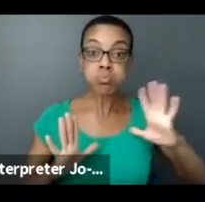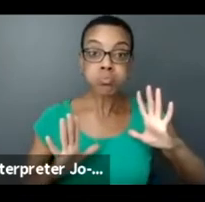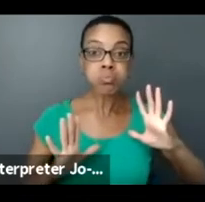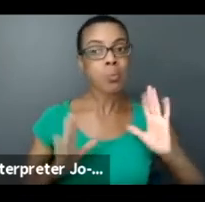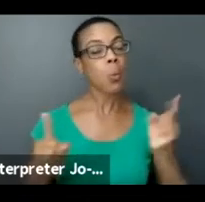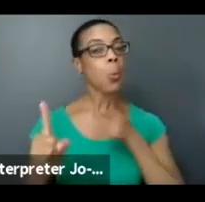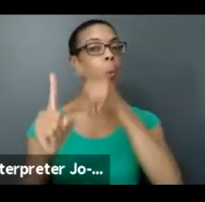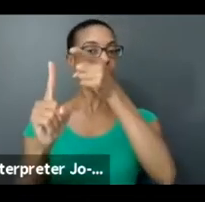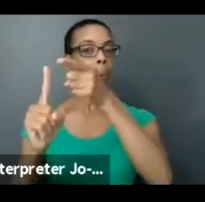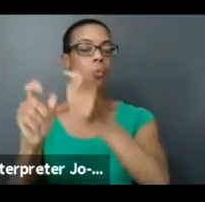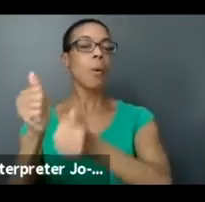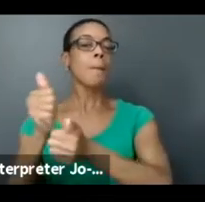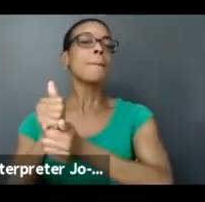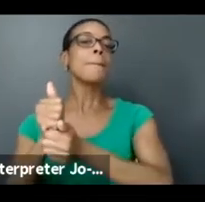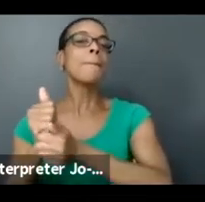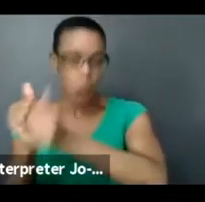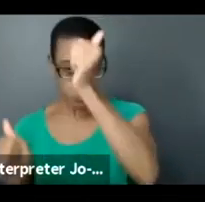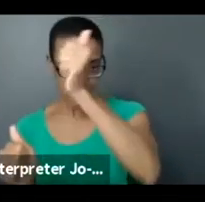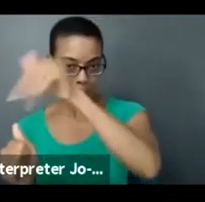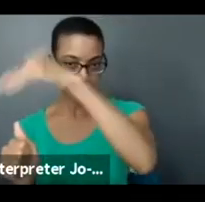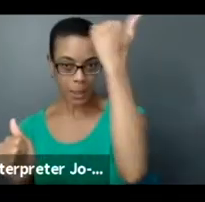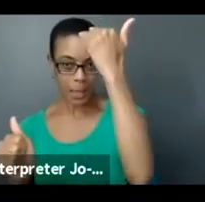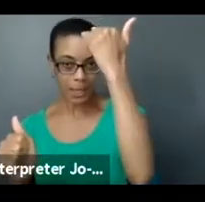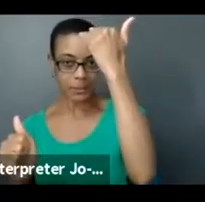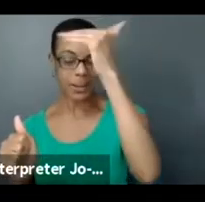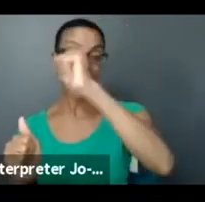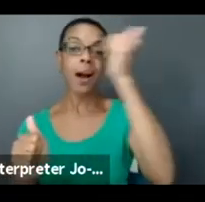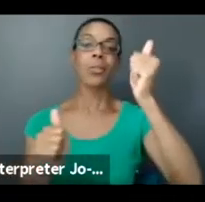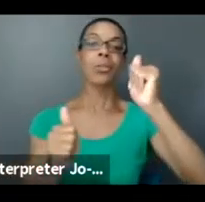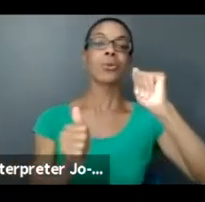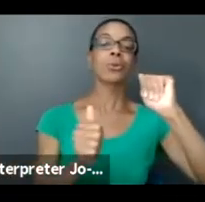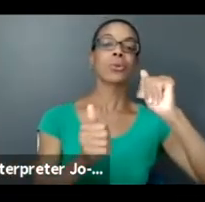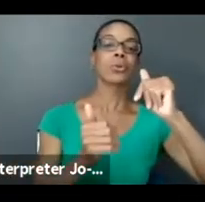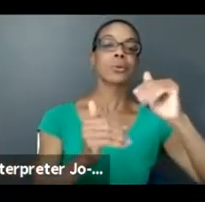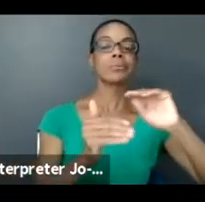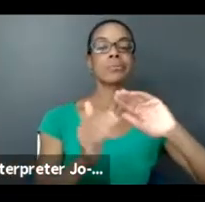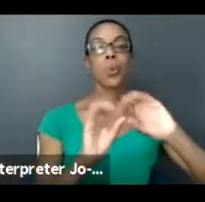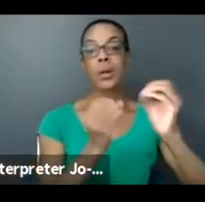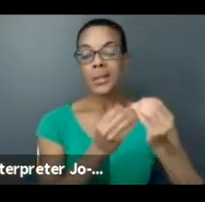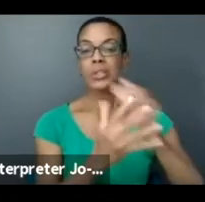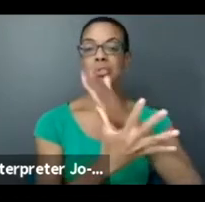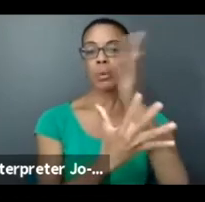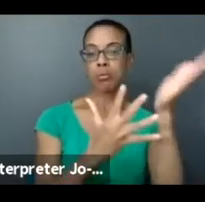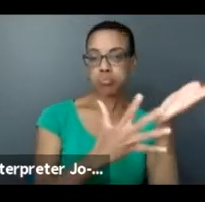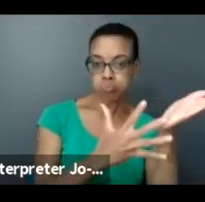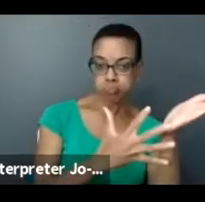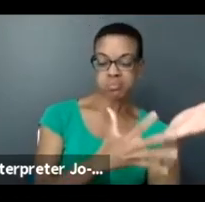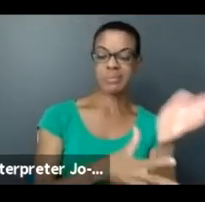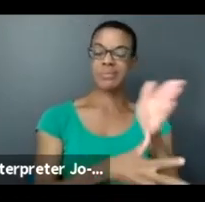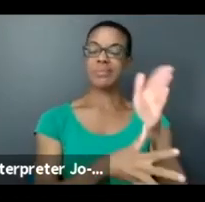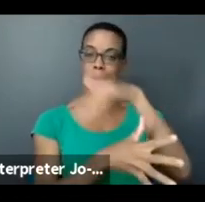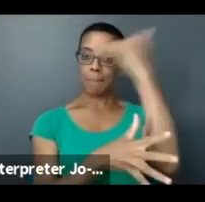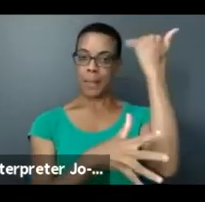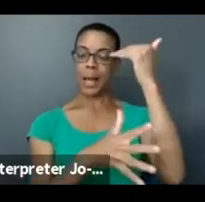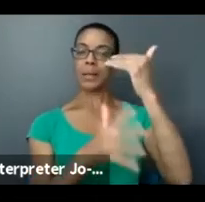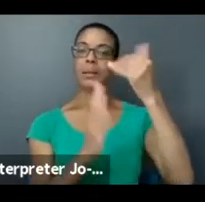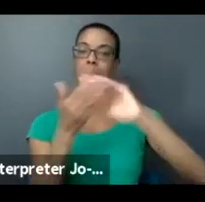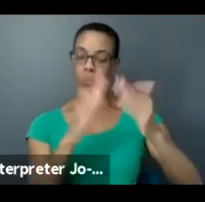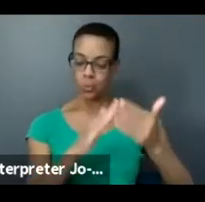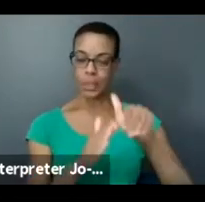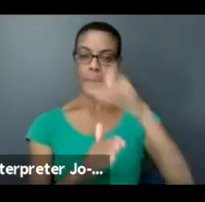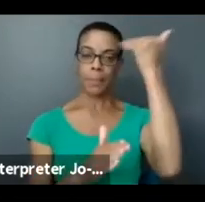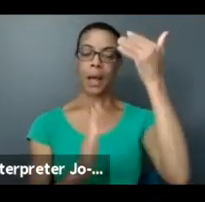for those organizations to be focused on serving the Black community and supporting Black artists in particular.